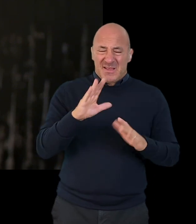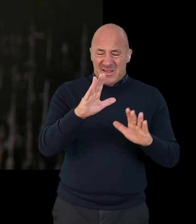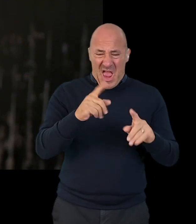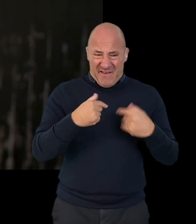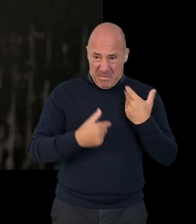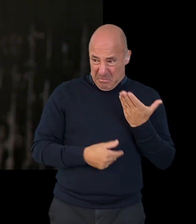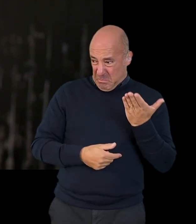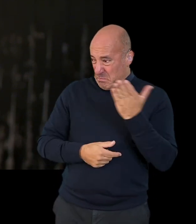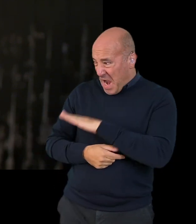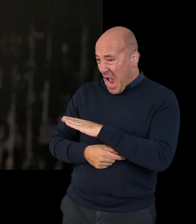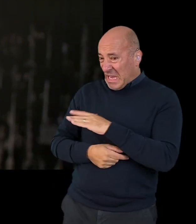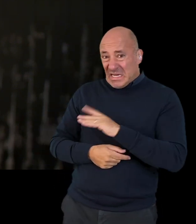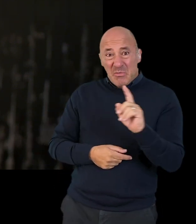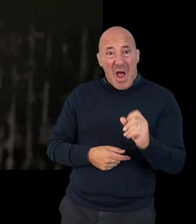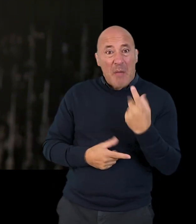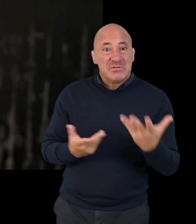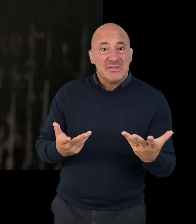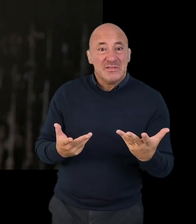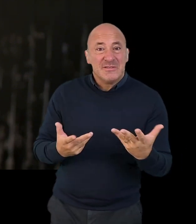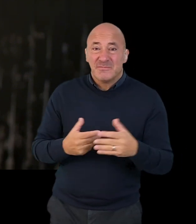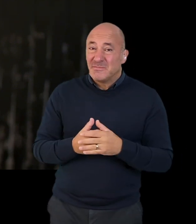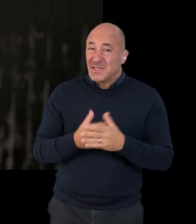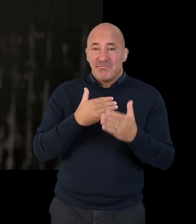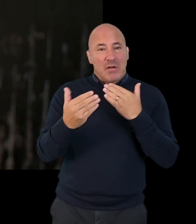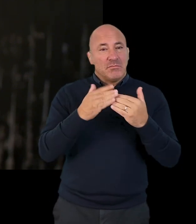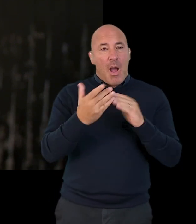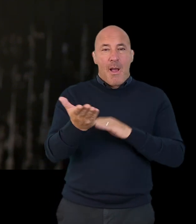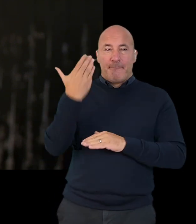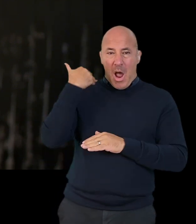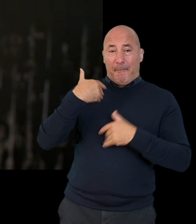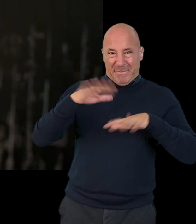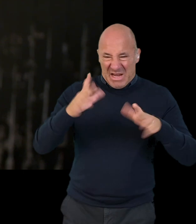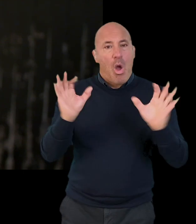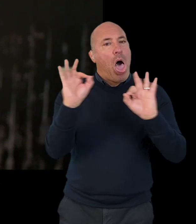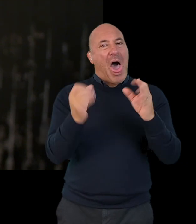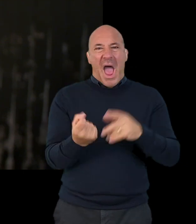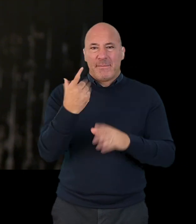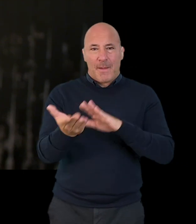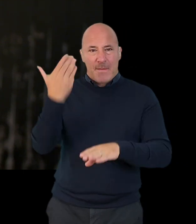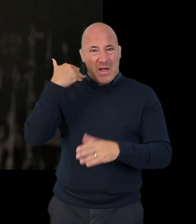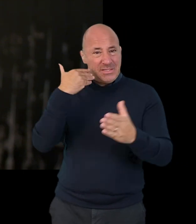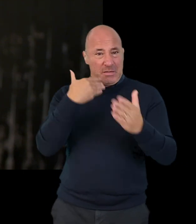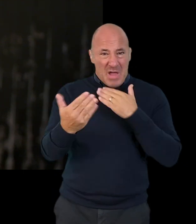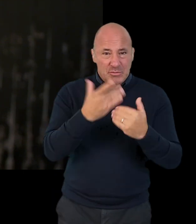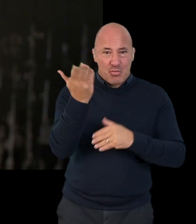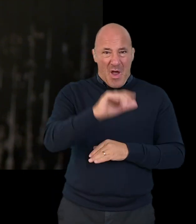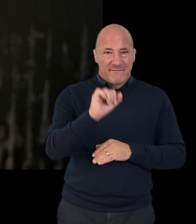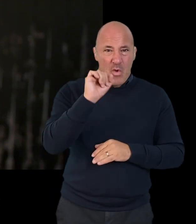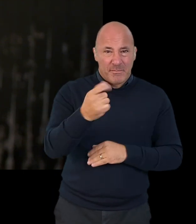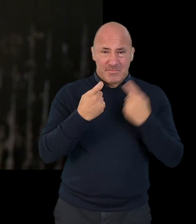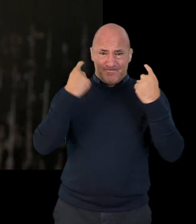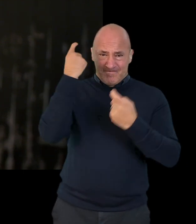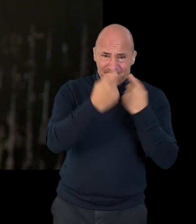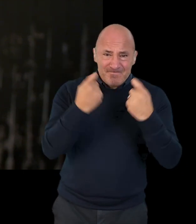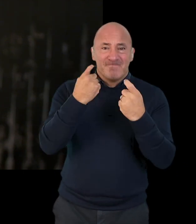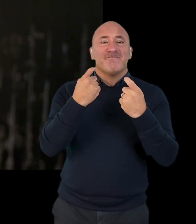about what would happen to you if you went back because no matter what happened or didn't happen to you in the past in your country of origin the